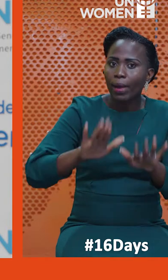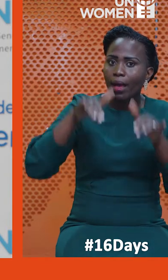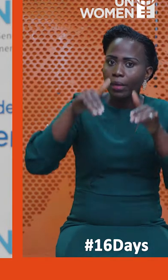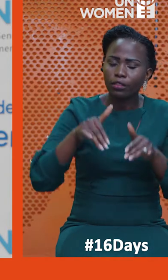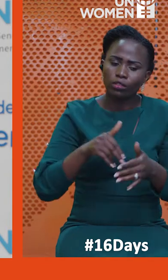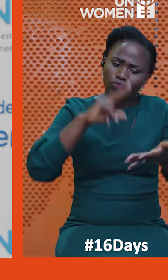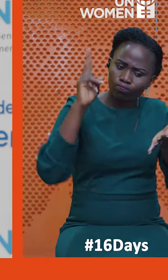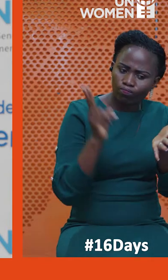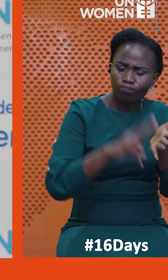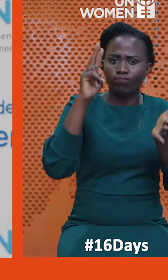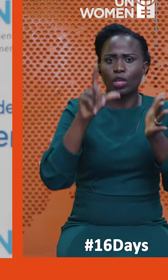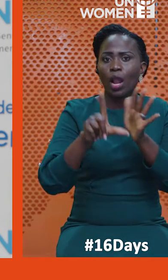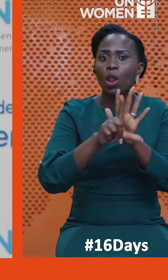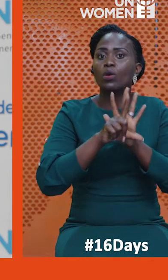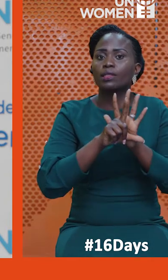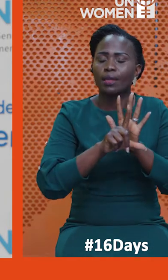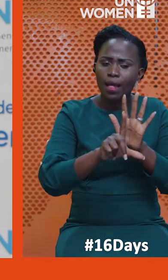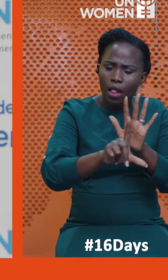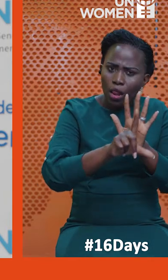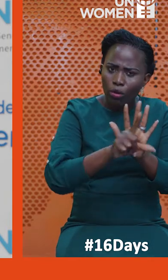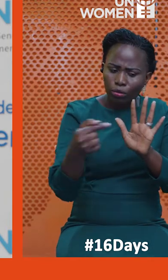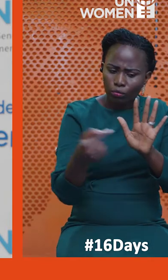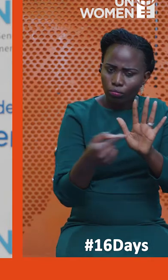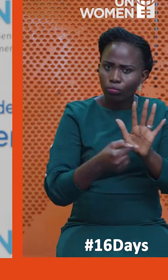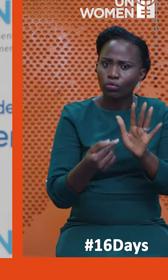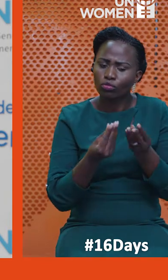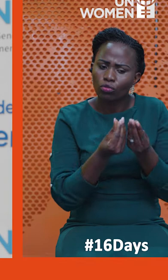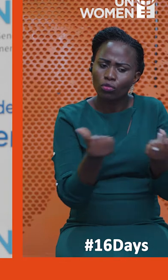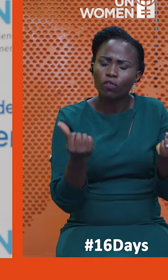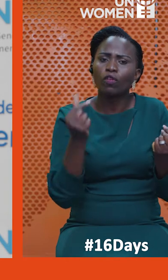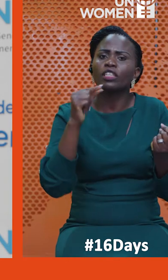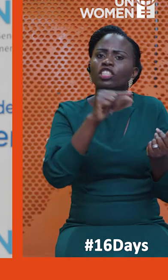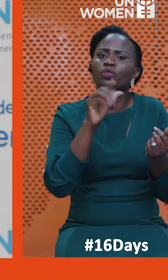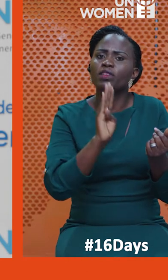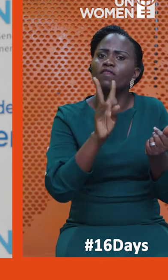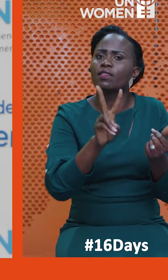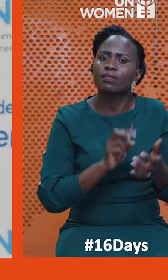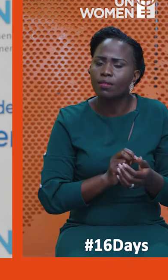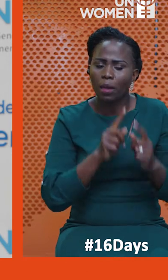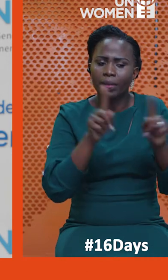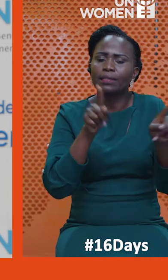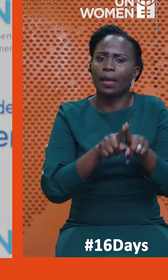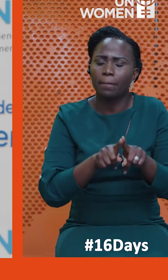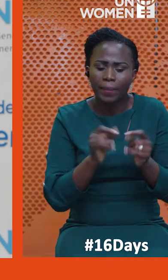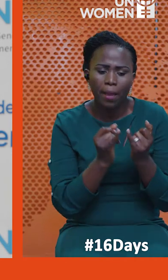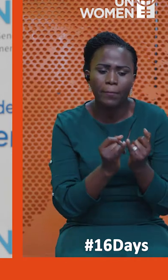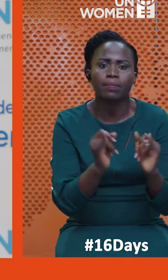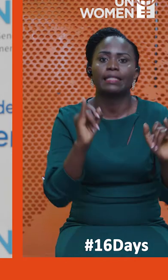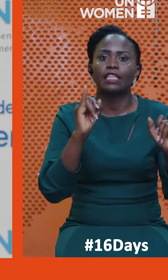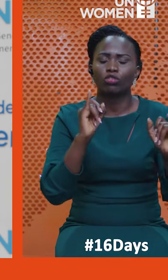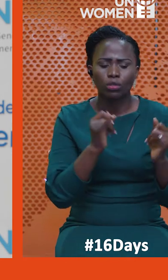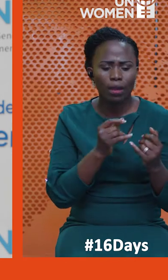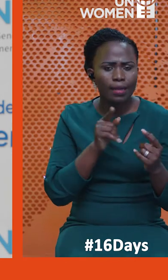Parliament we do enact laws, laws that are intended to end gender-based violence but the